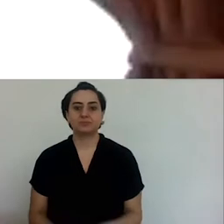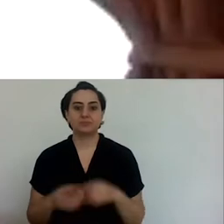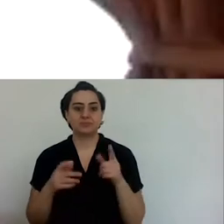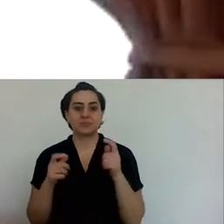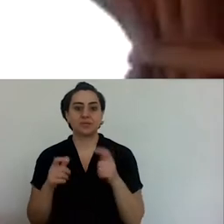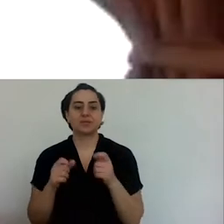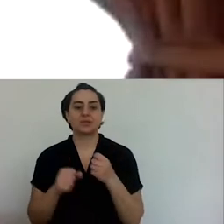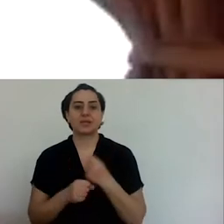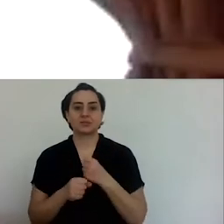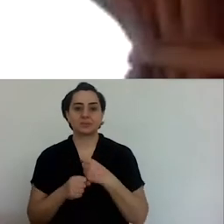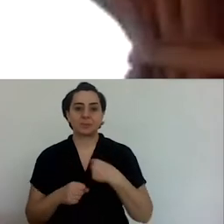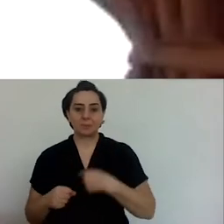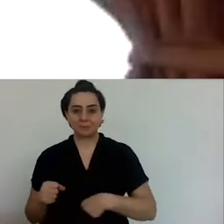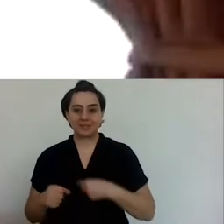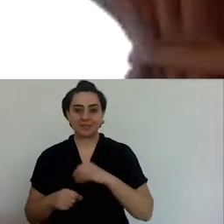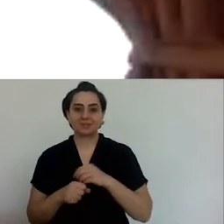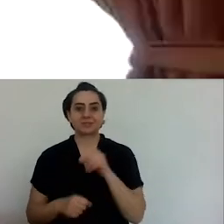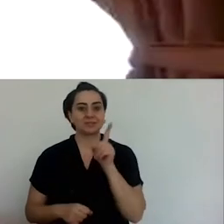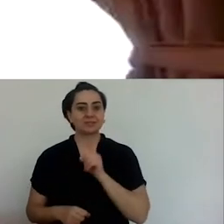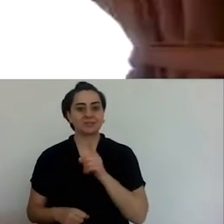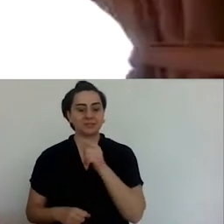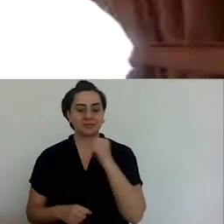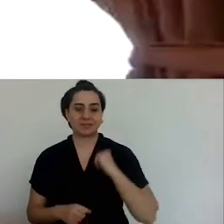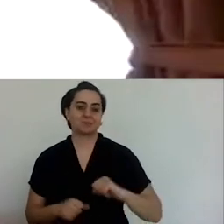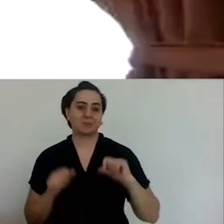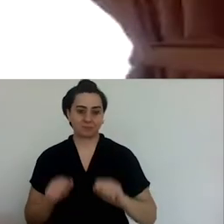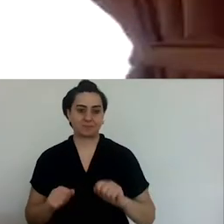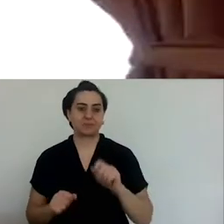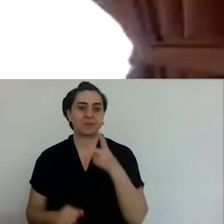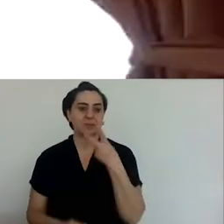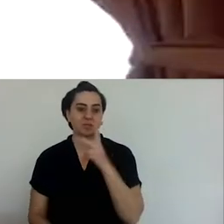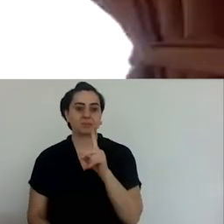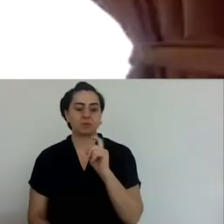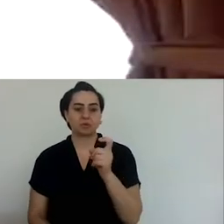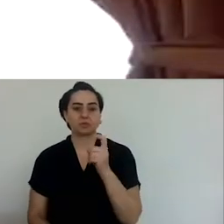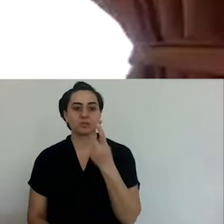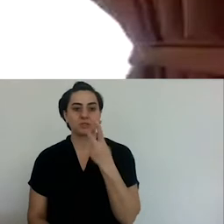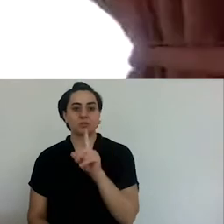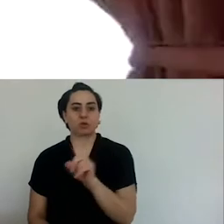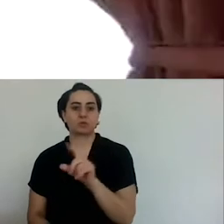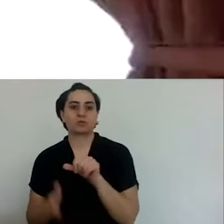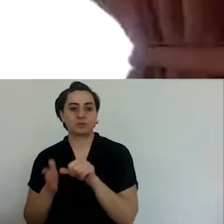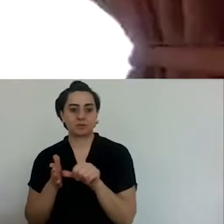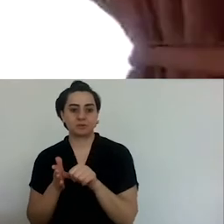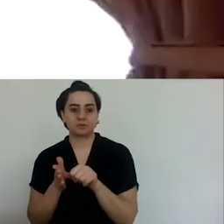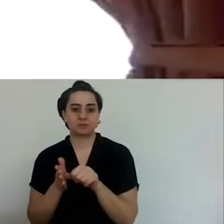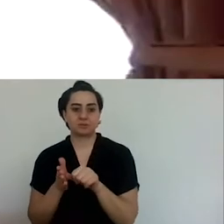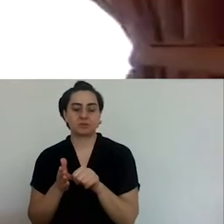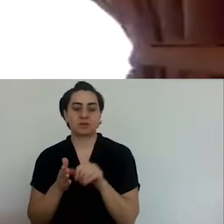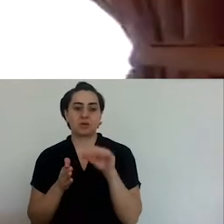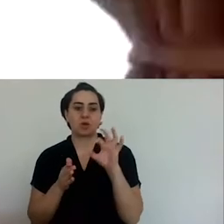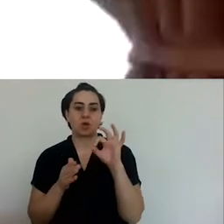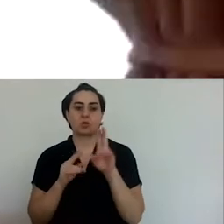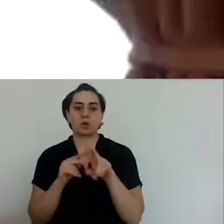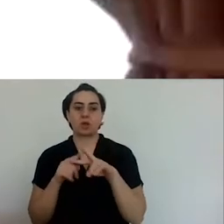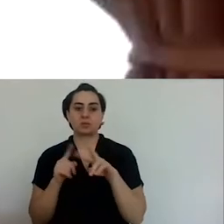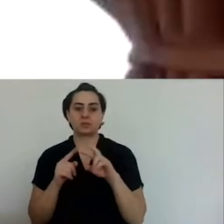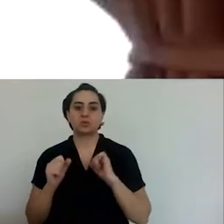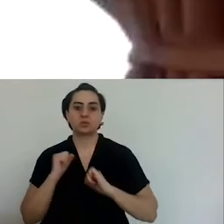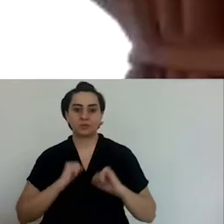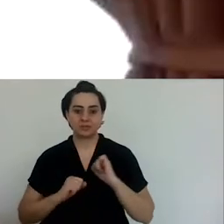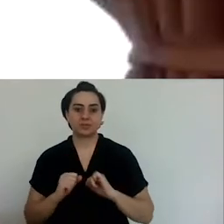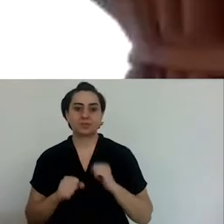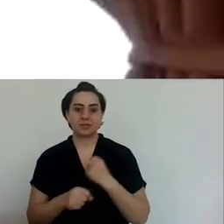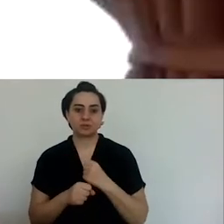In the 2009-2010 academic year, he taught the Drinking and